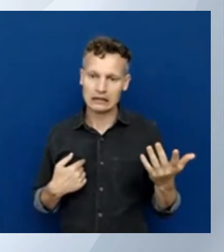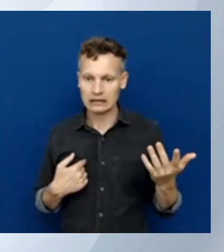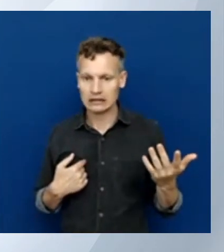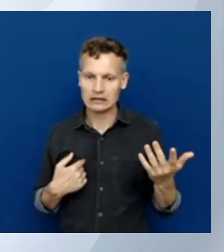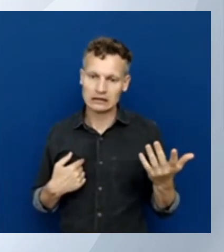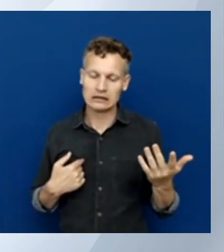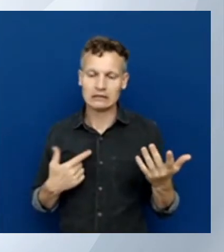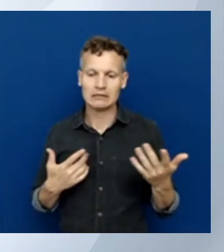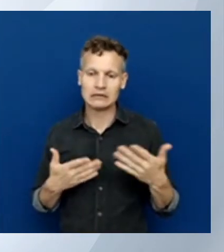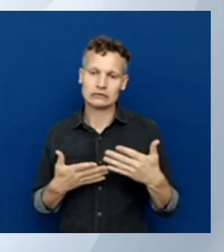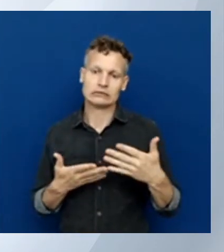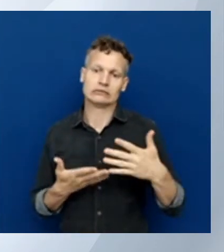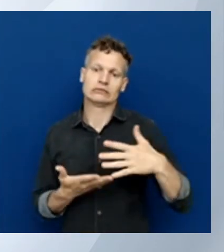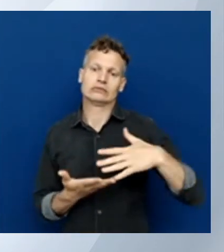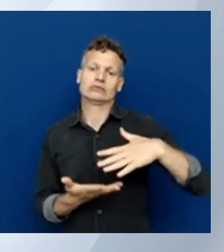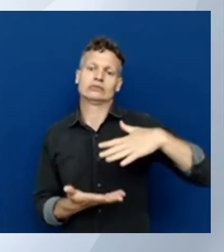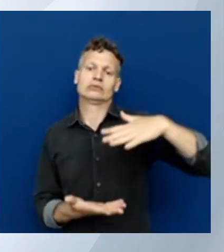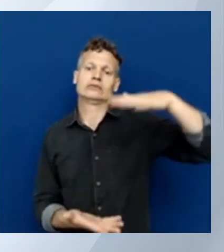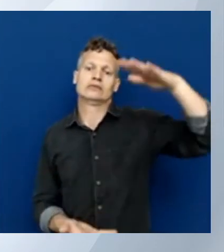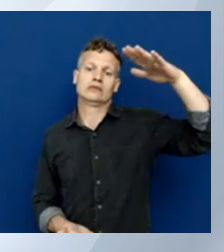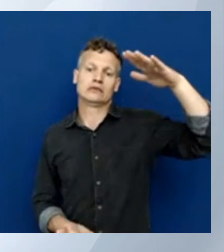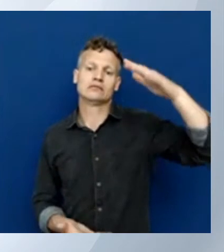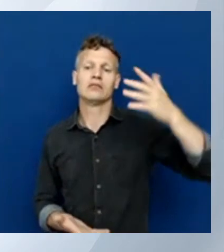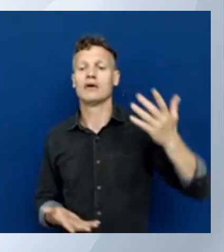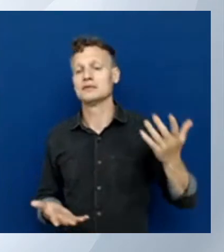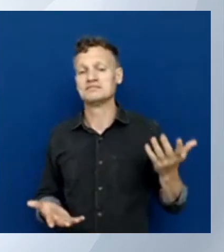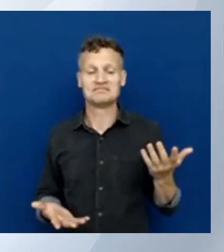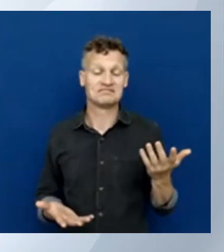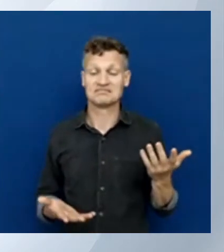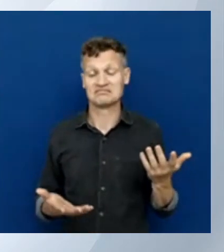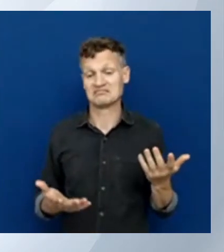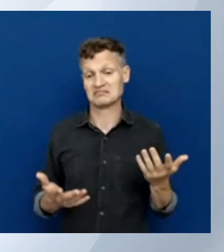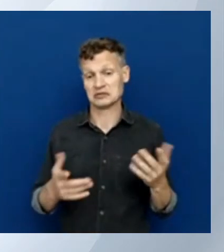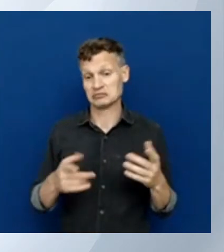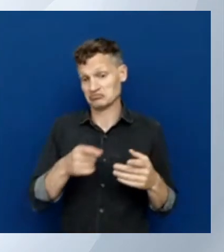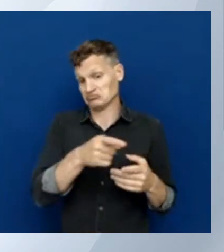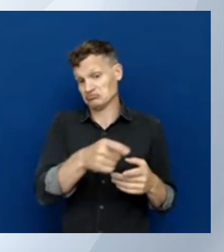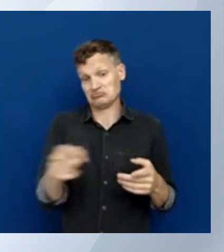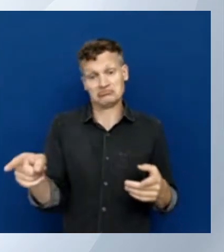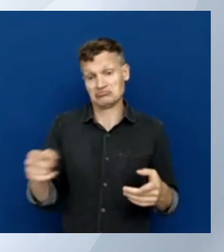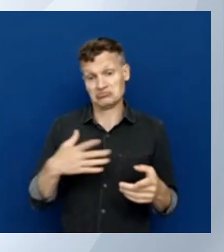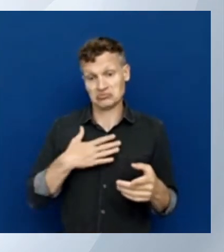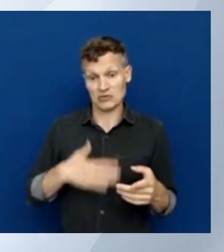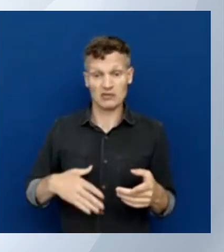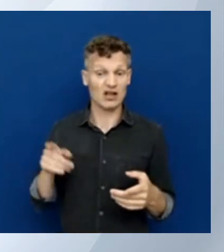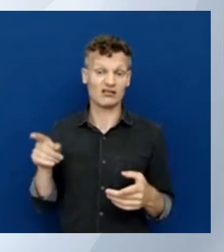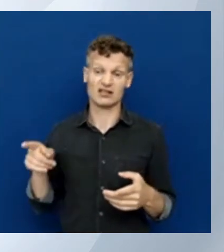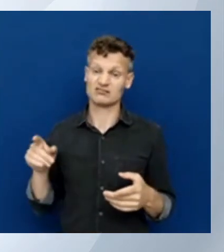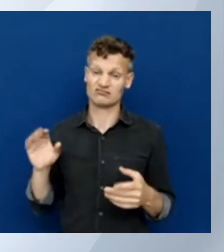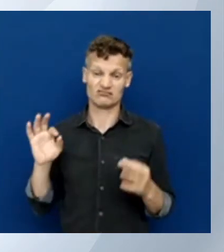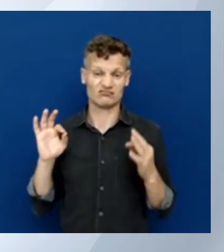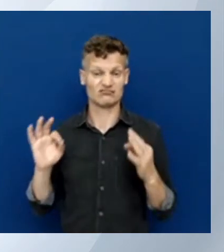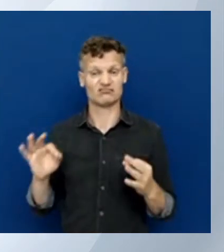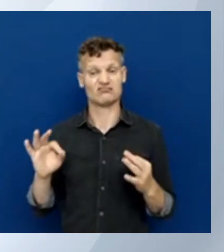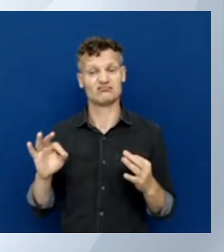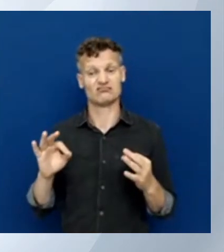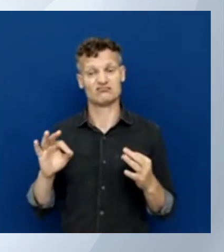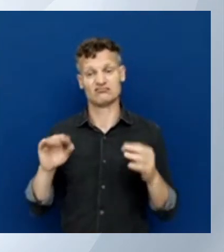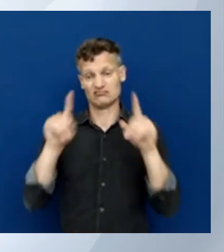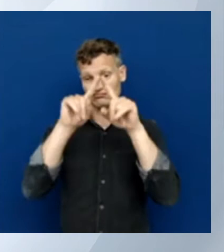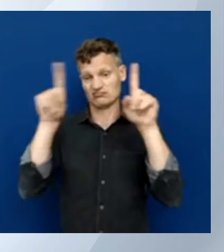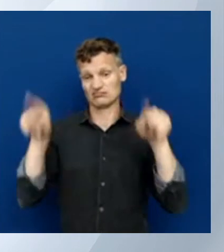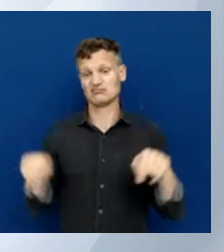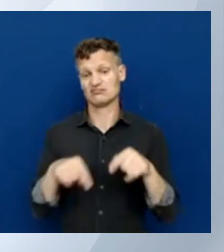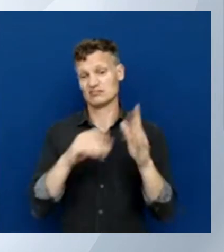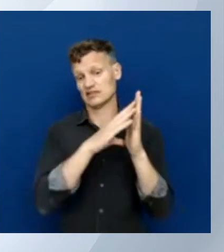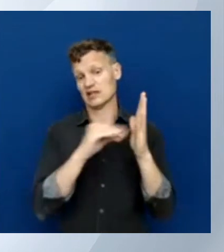on what works for you. But these are pretty clean templates and pretty useful to start with and create your own templates.